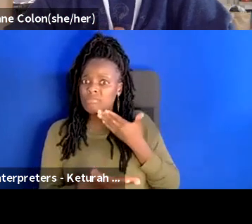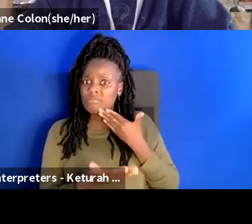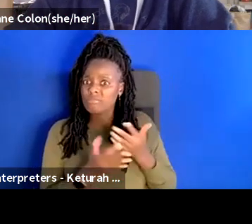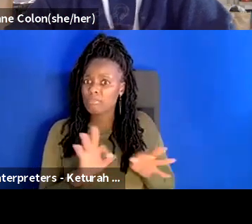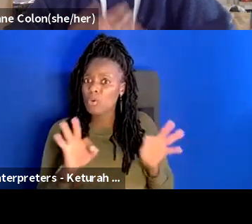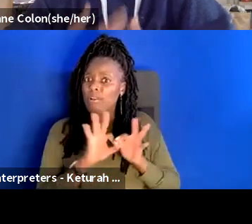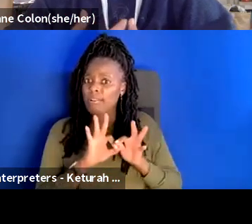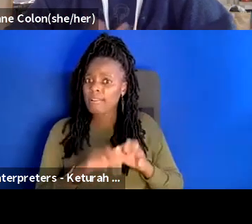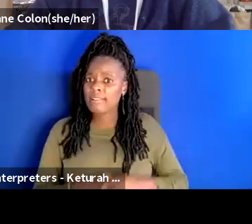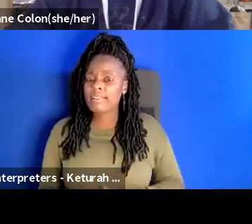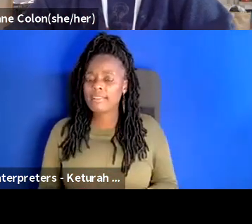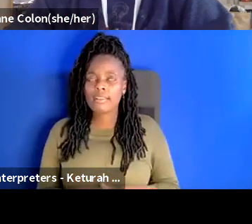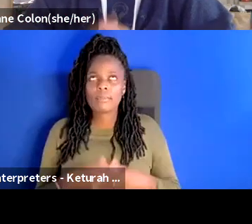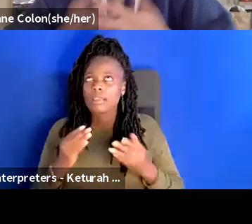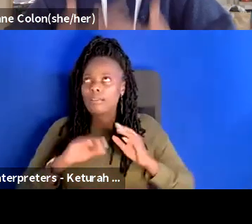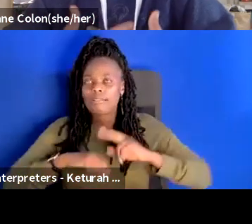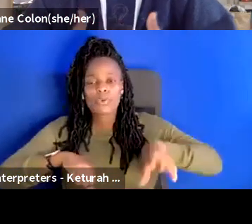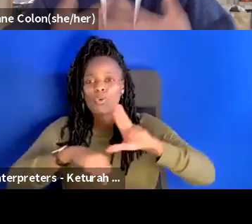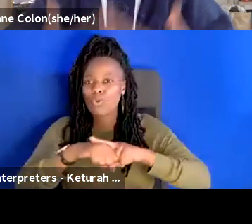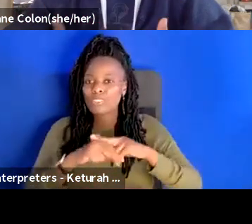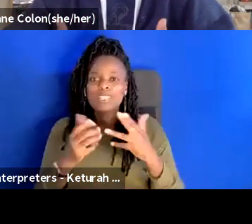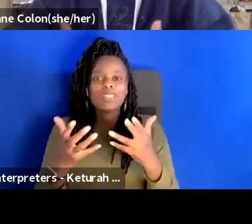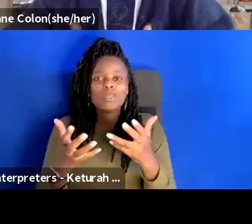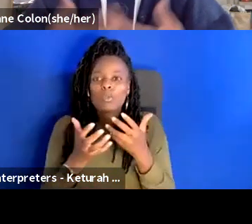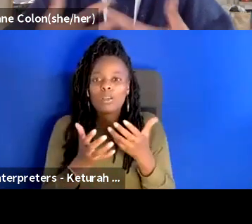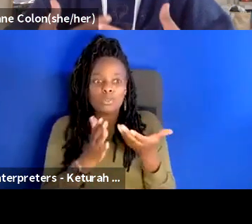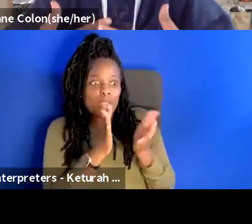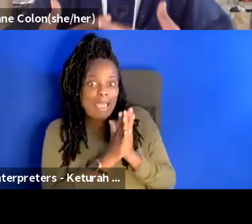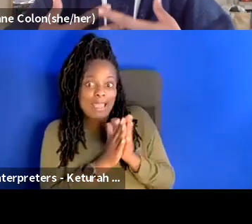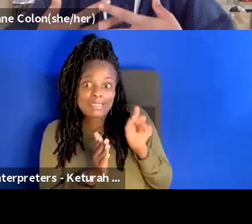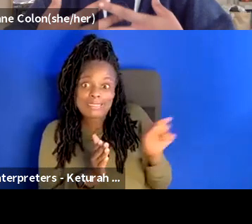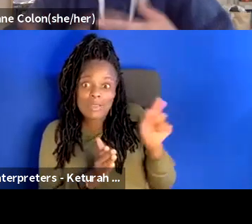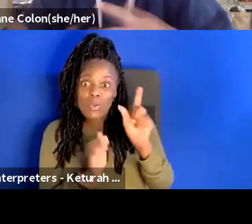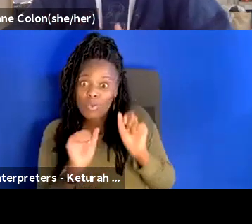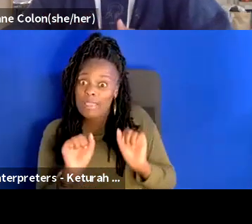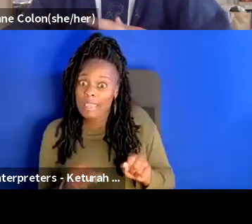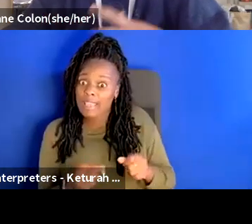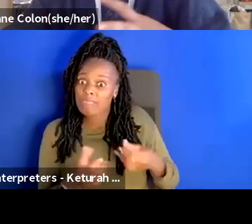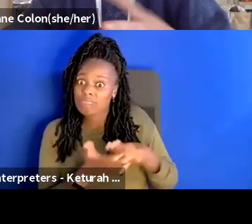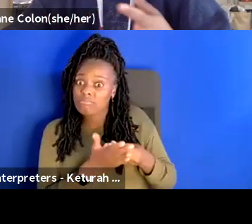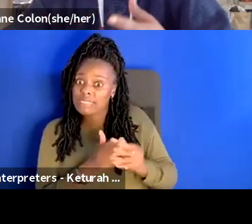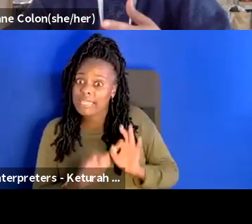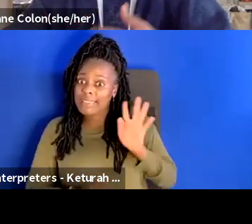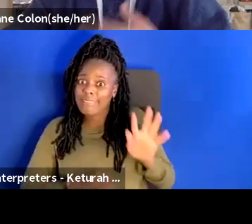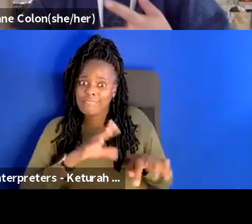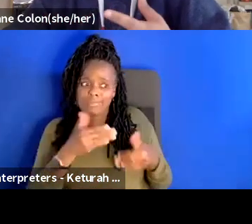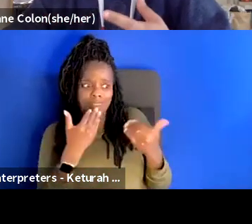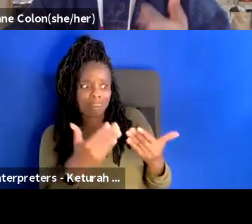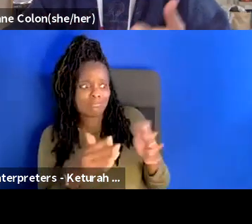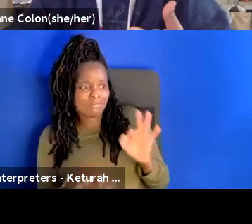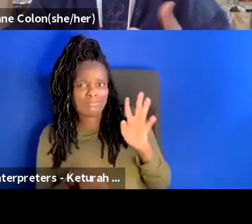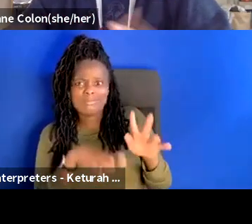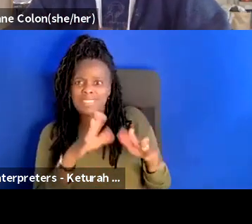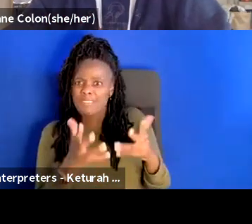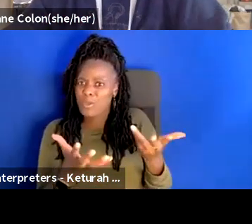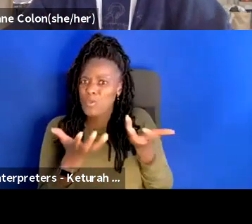like of course you you want to ask those who can give to give if they want and if they